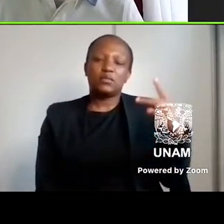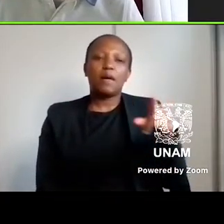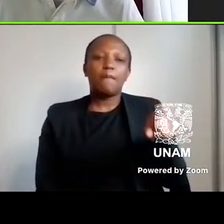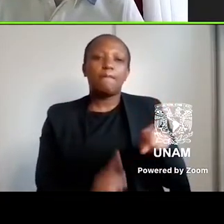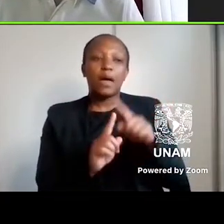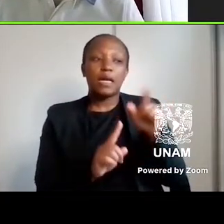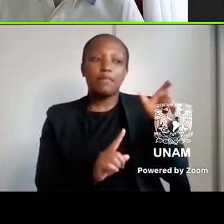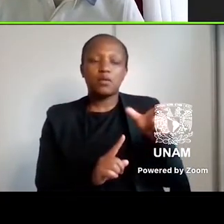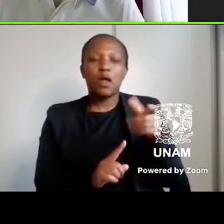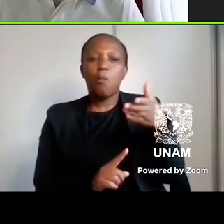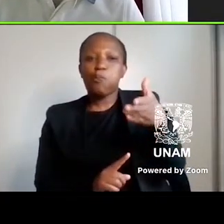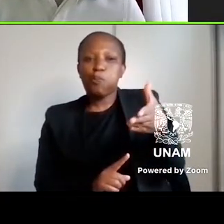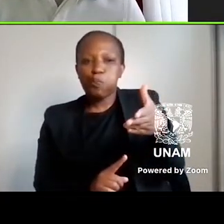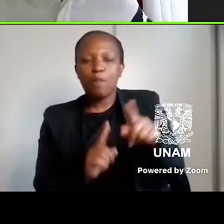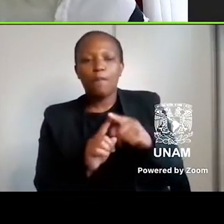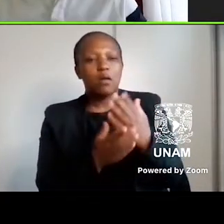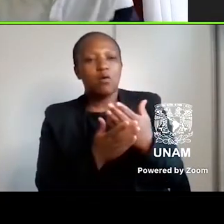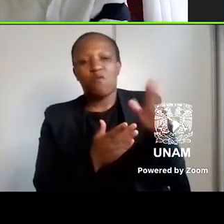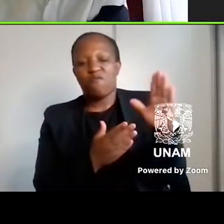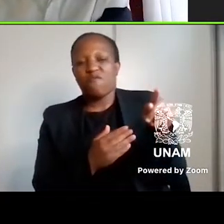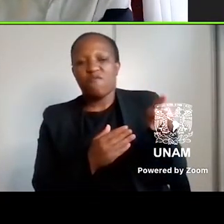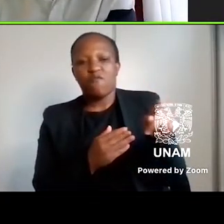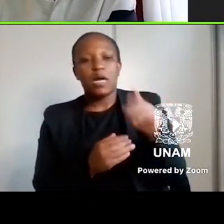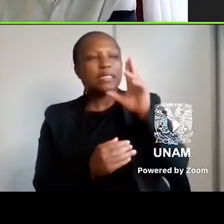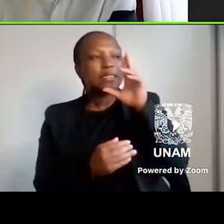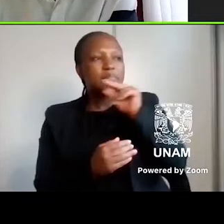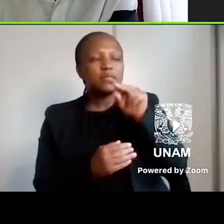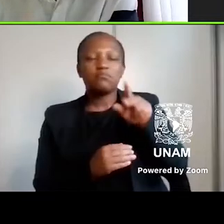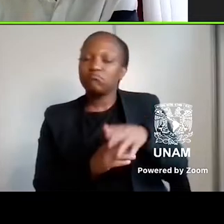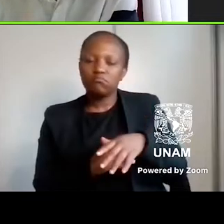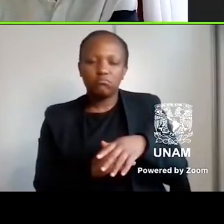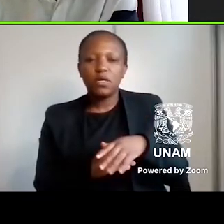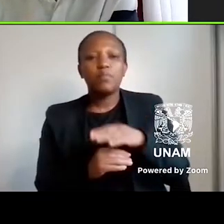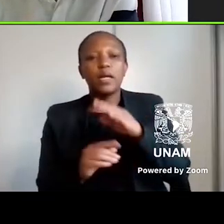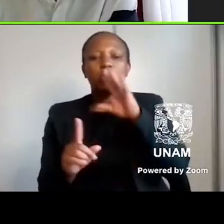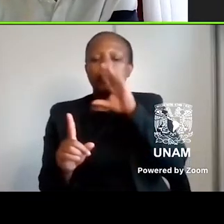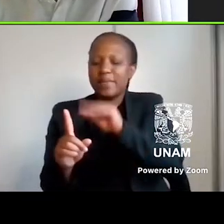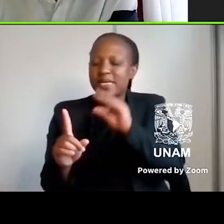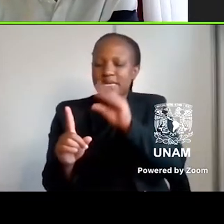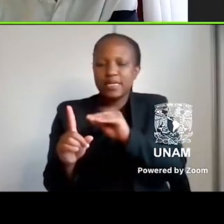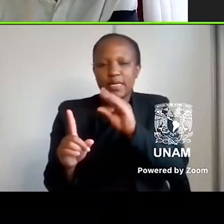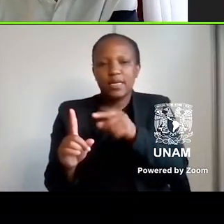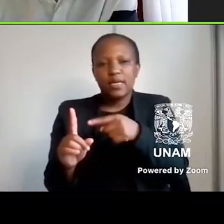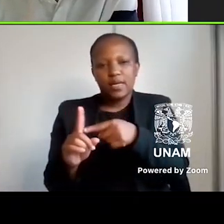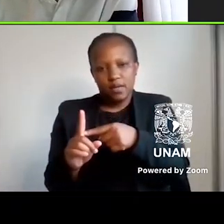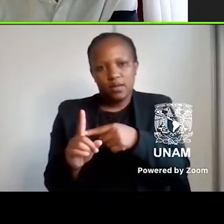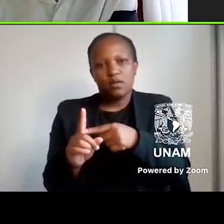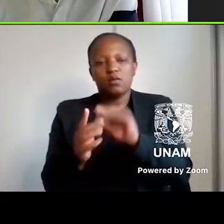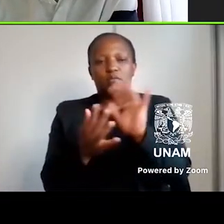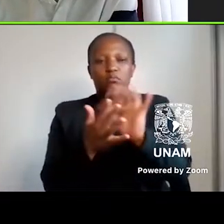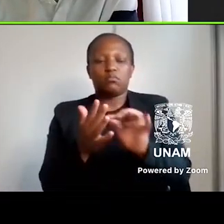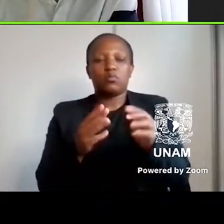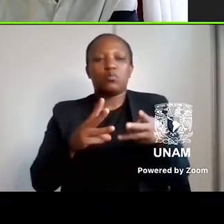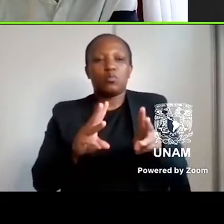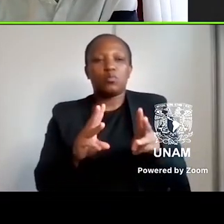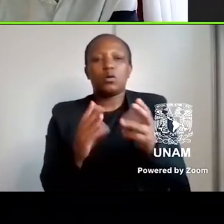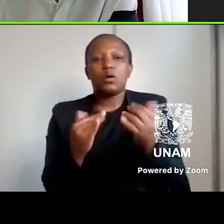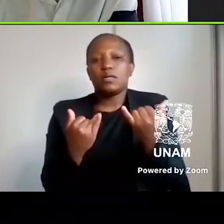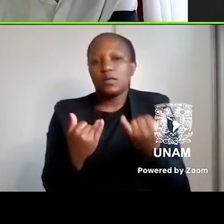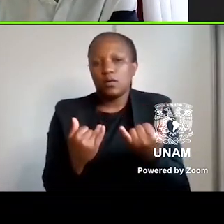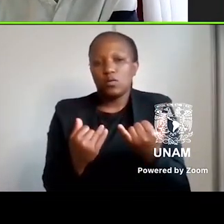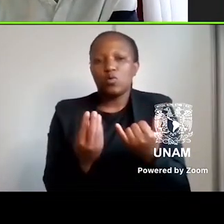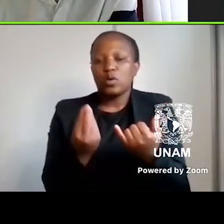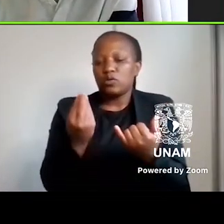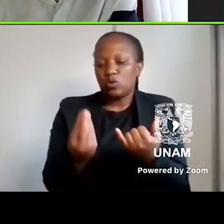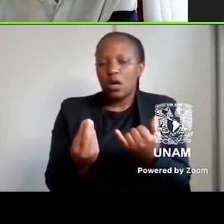removed, as he does not speak but is spoken to. He is the you of the narrative, which in the end is style as a childhood memory